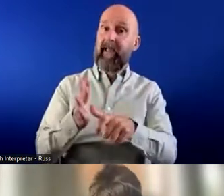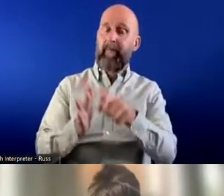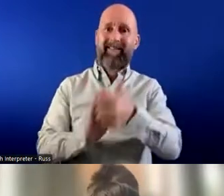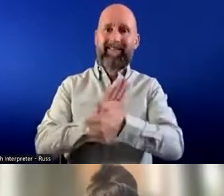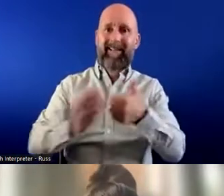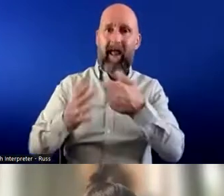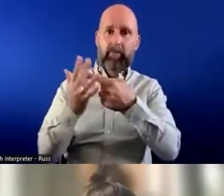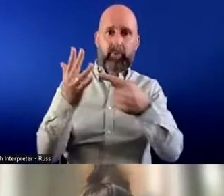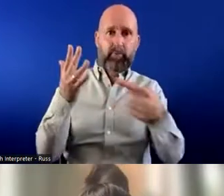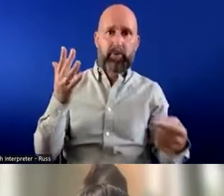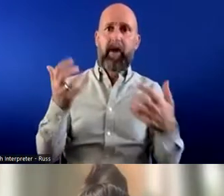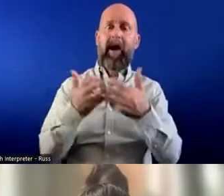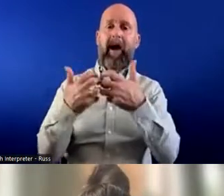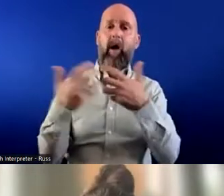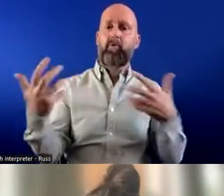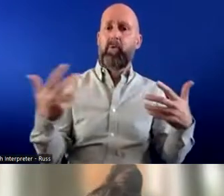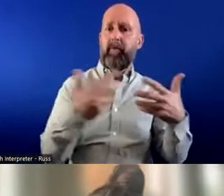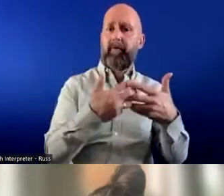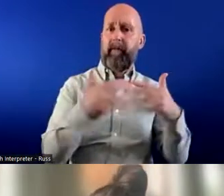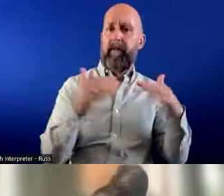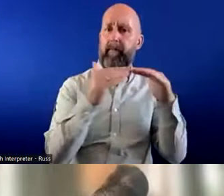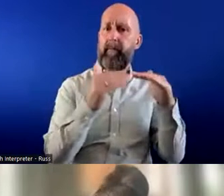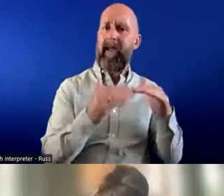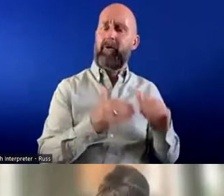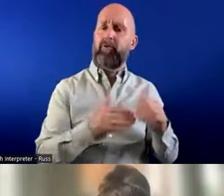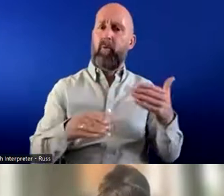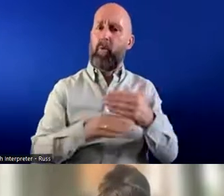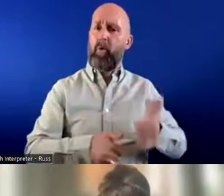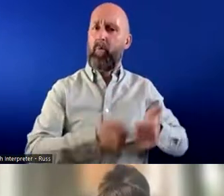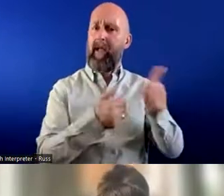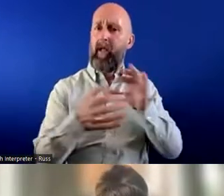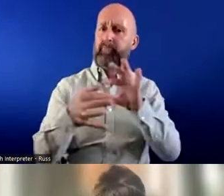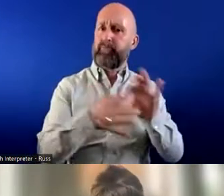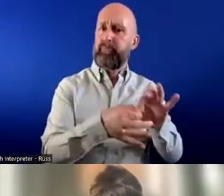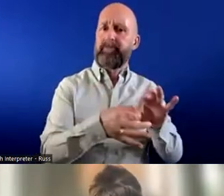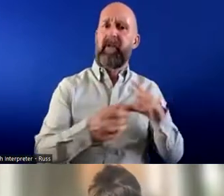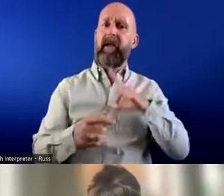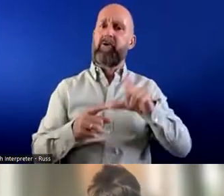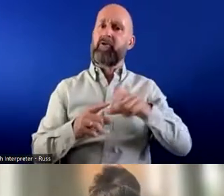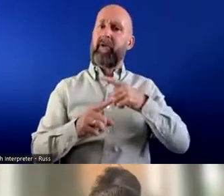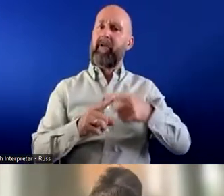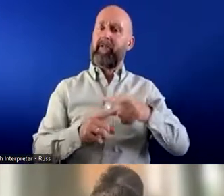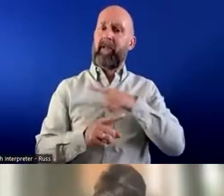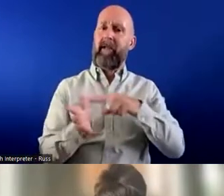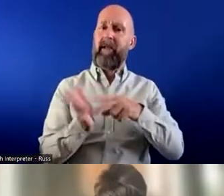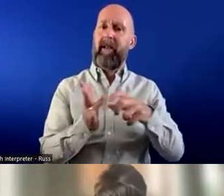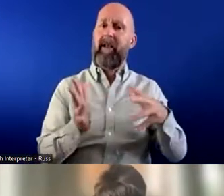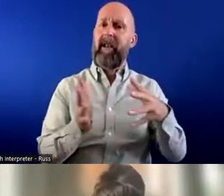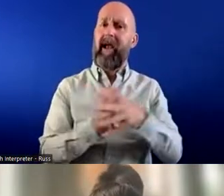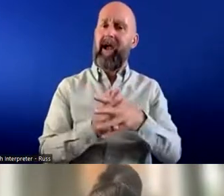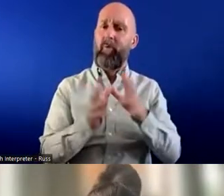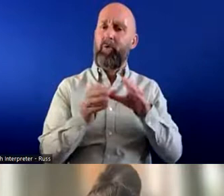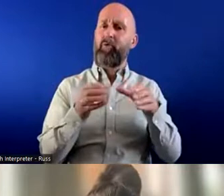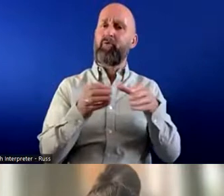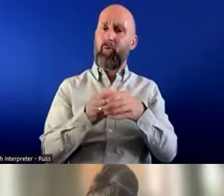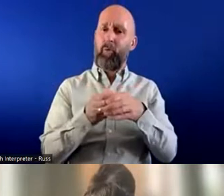how they can best fit into their organisation and perform well. I'm the Chief Executive of now group, and you probably